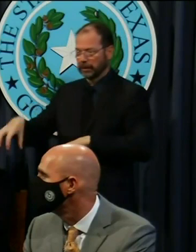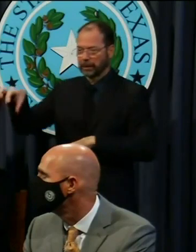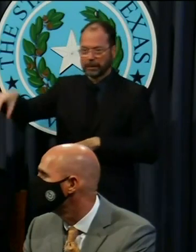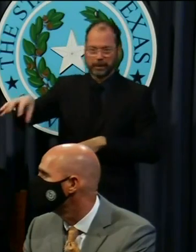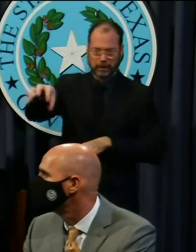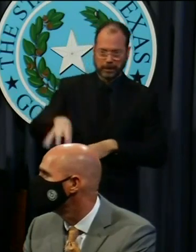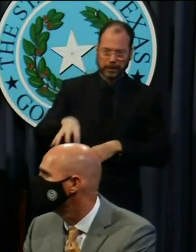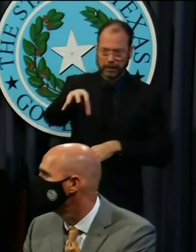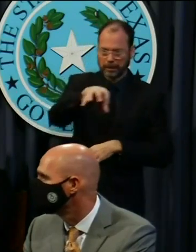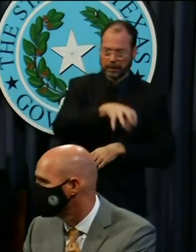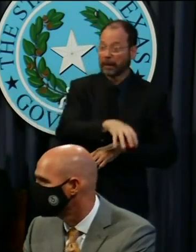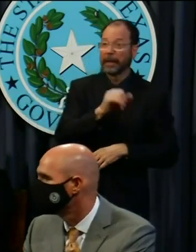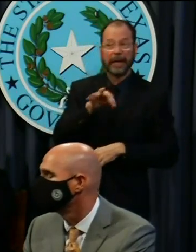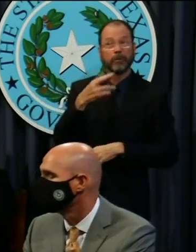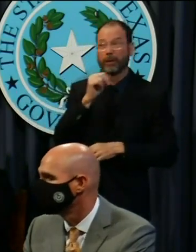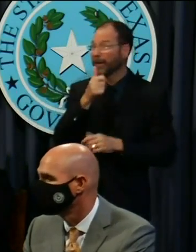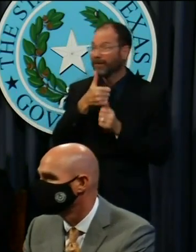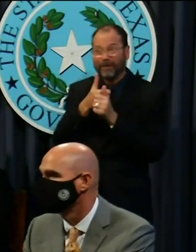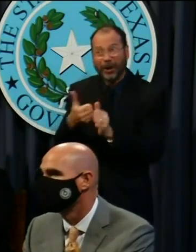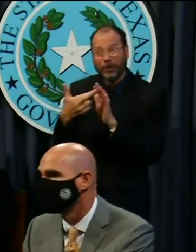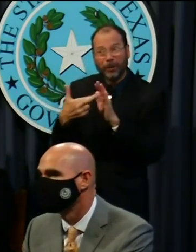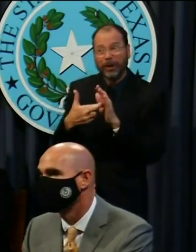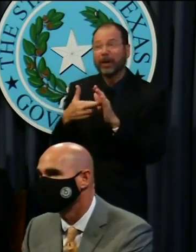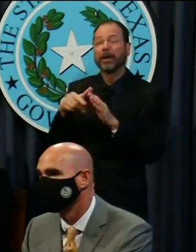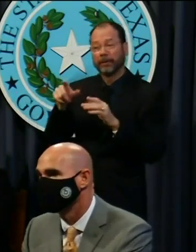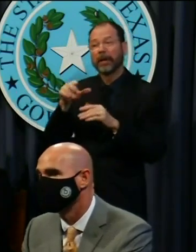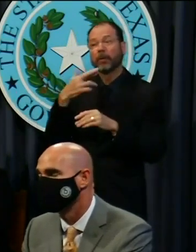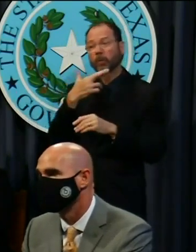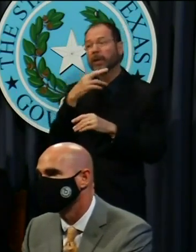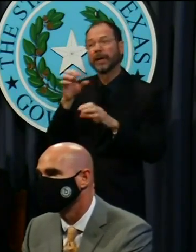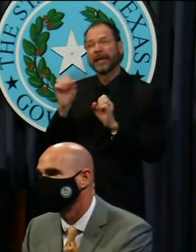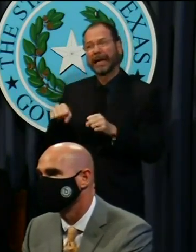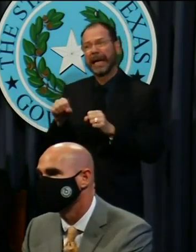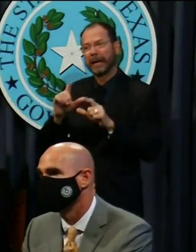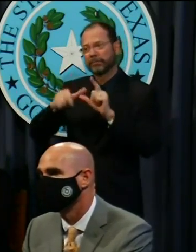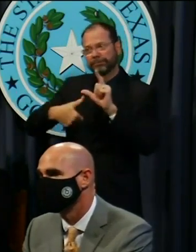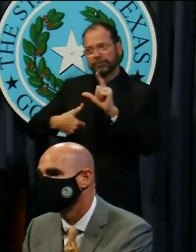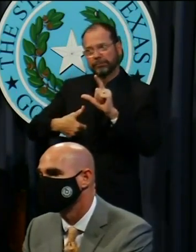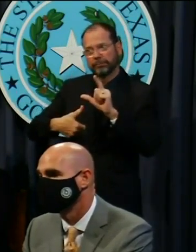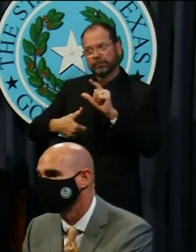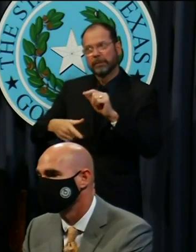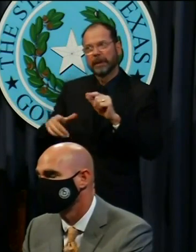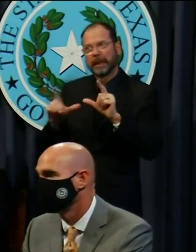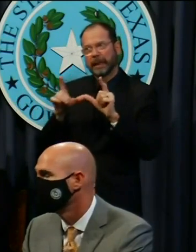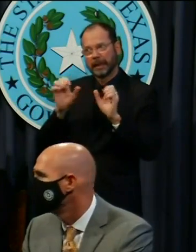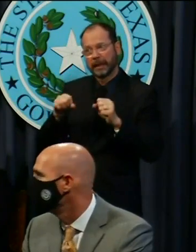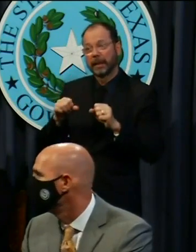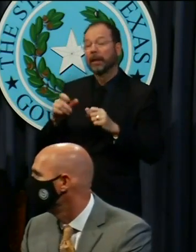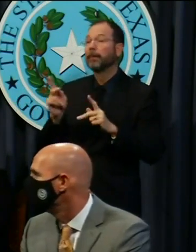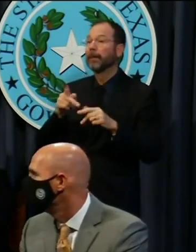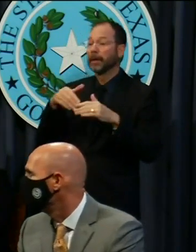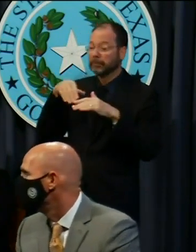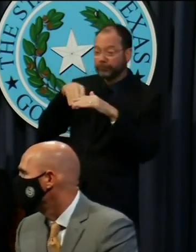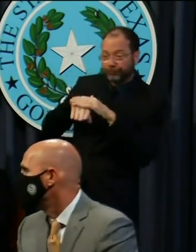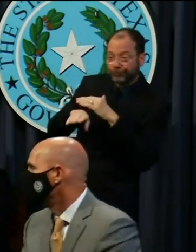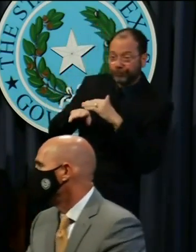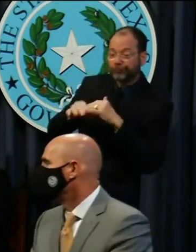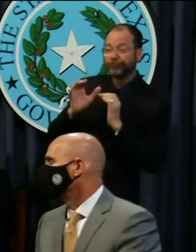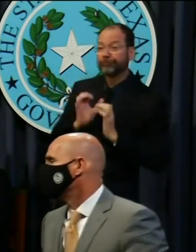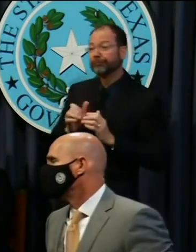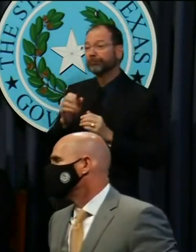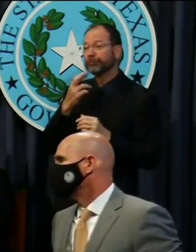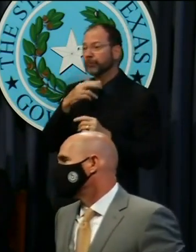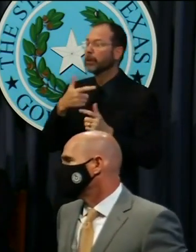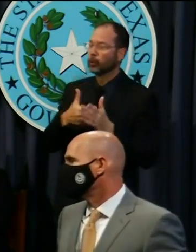restaurants are not following those protocols, those restaurants can lose their license. And so when patrons come into a restaurant, they're